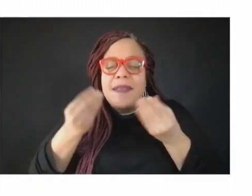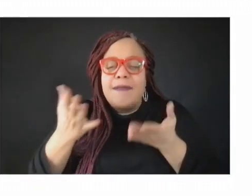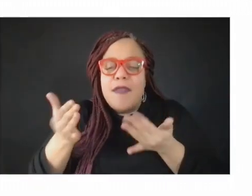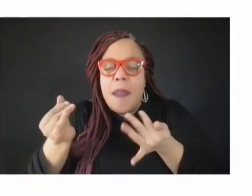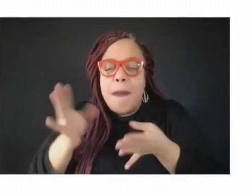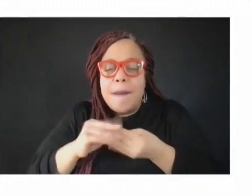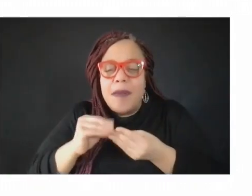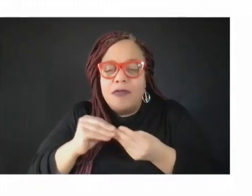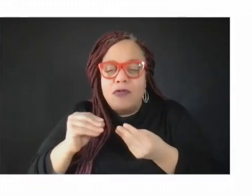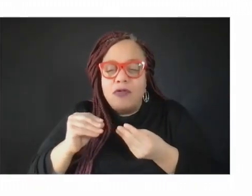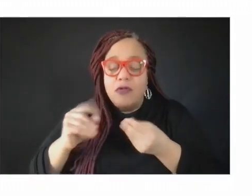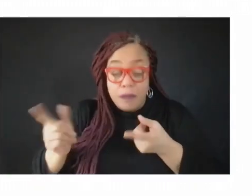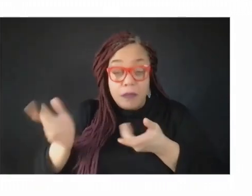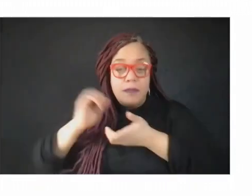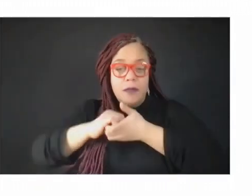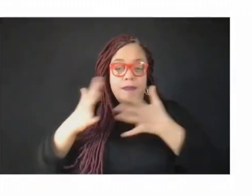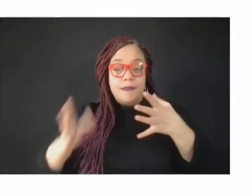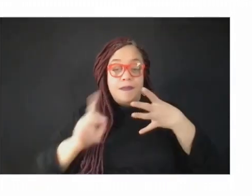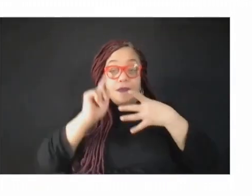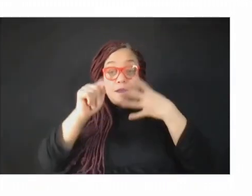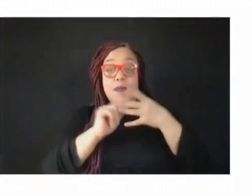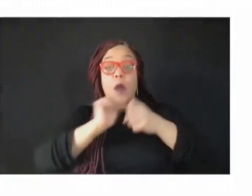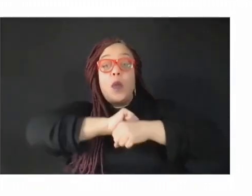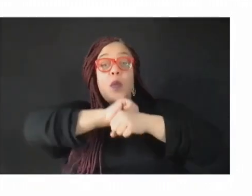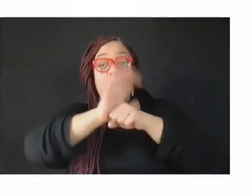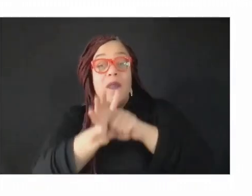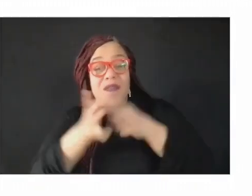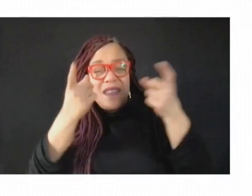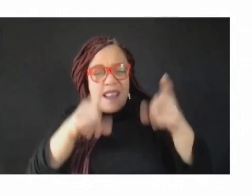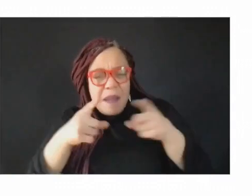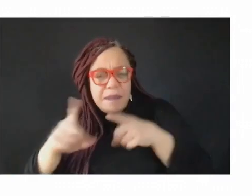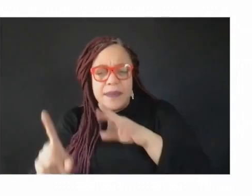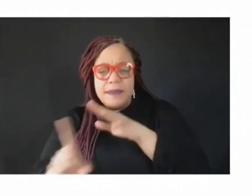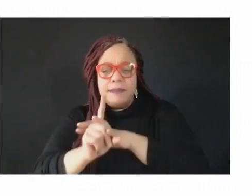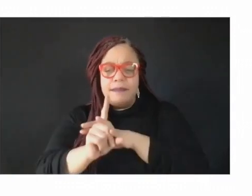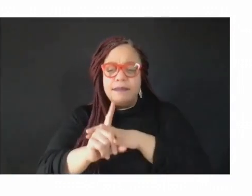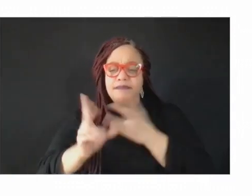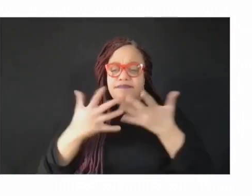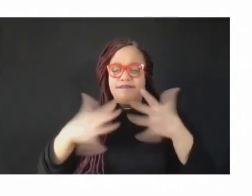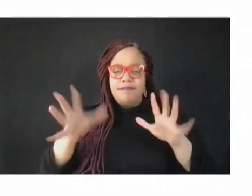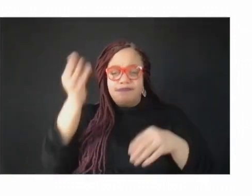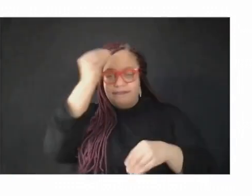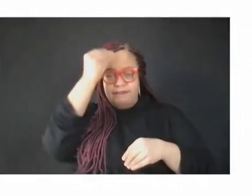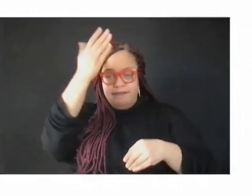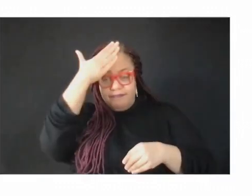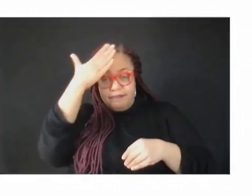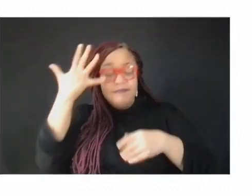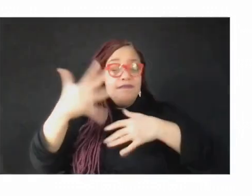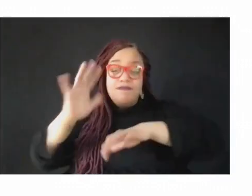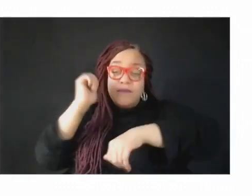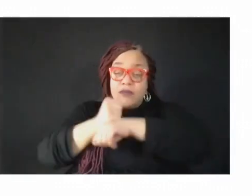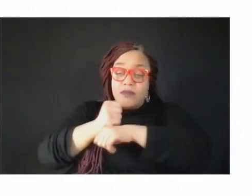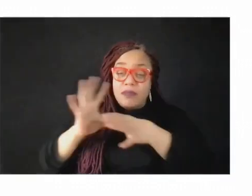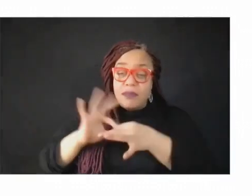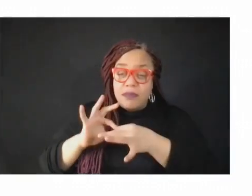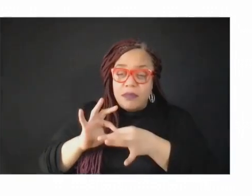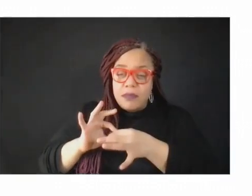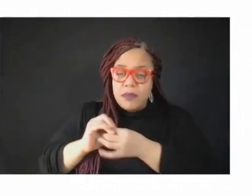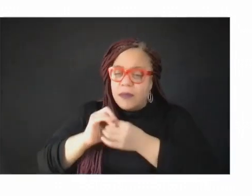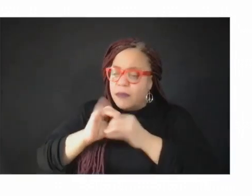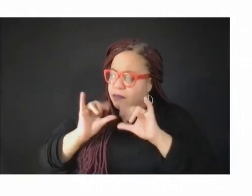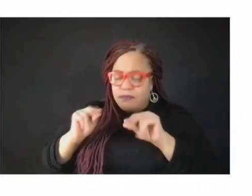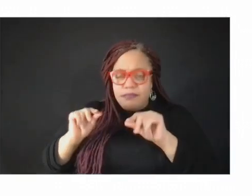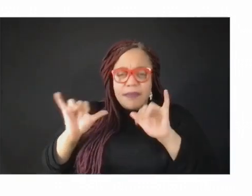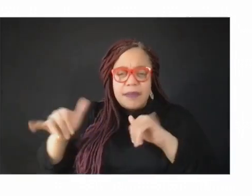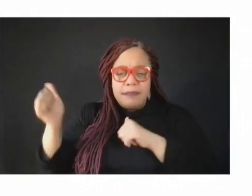and codify these relationships and not let them go away as we head back to normal. And I'll finally